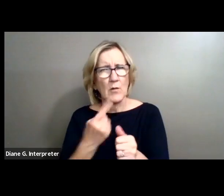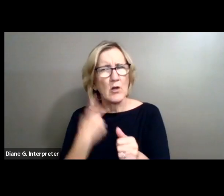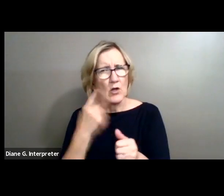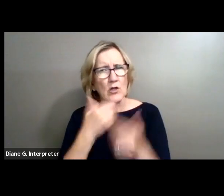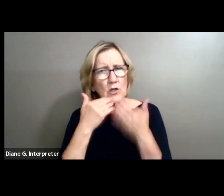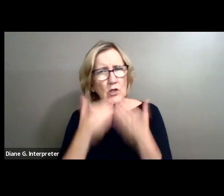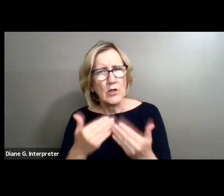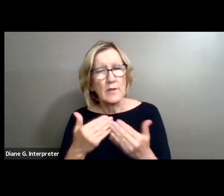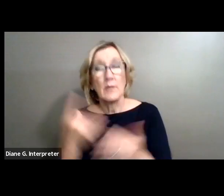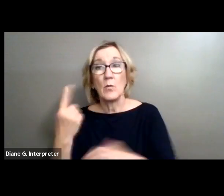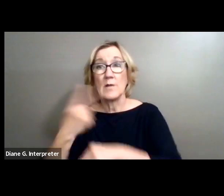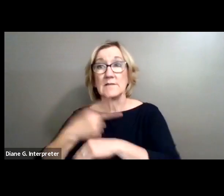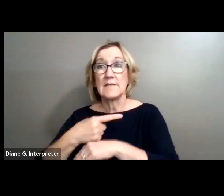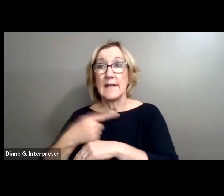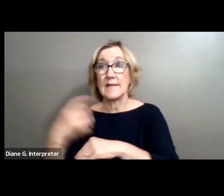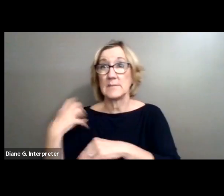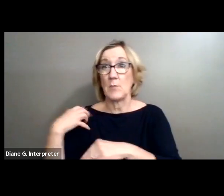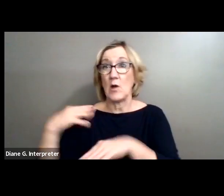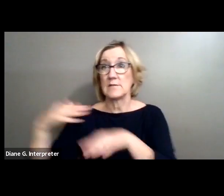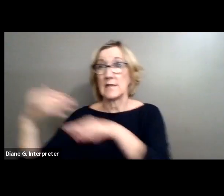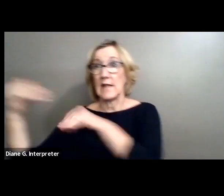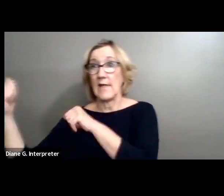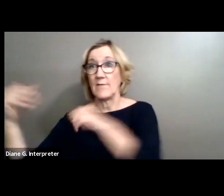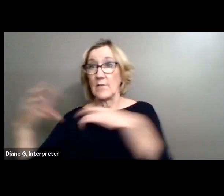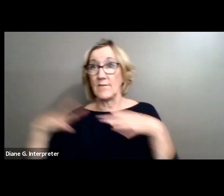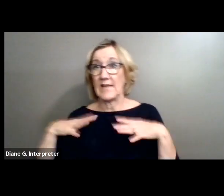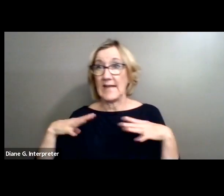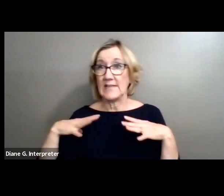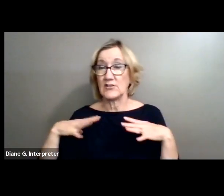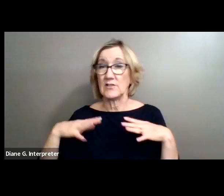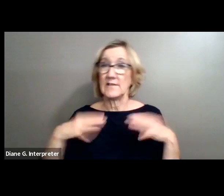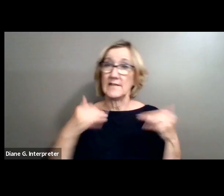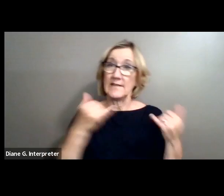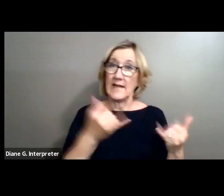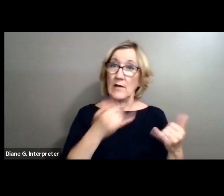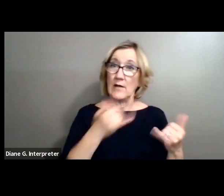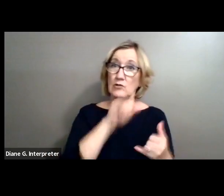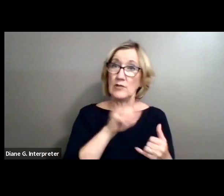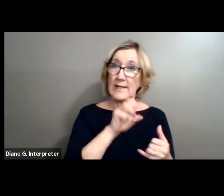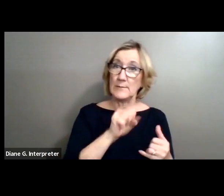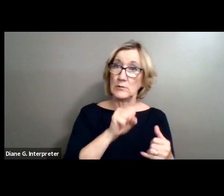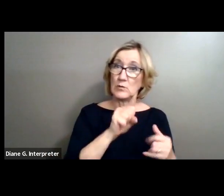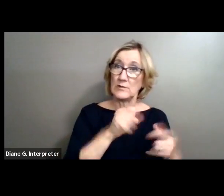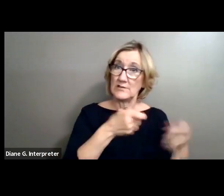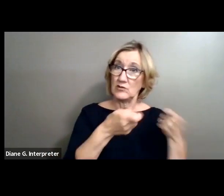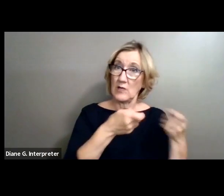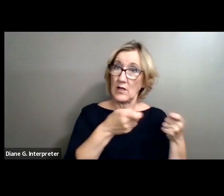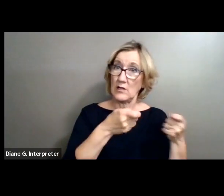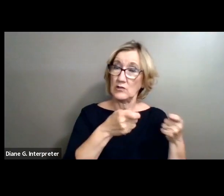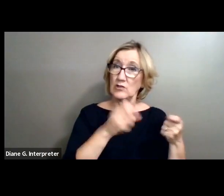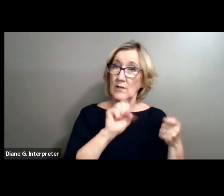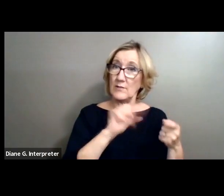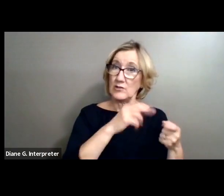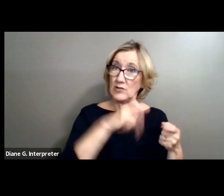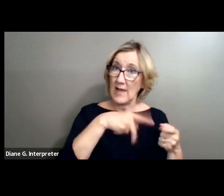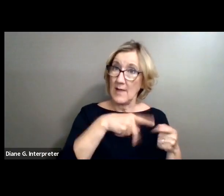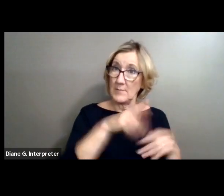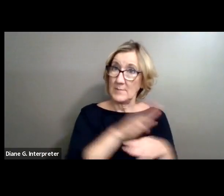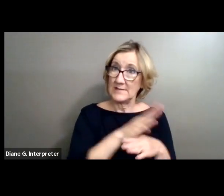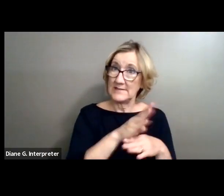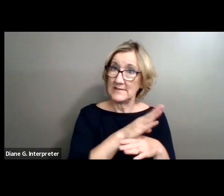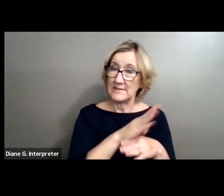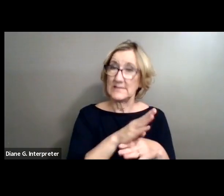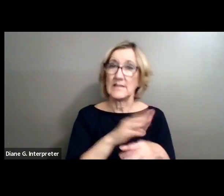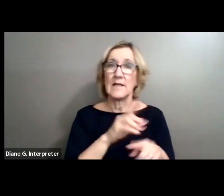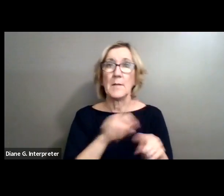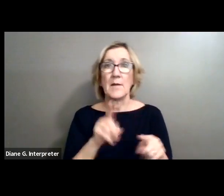One day, his boss left for vacation and put James in charge of the shop. James promised to take care of the business. But in his